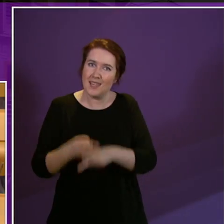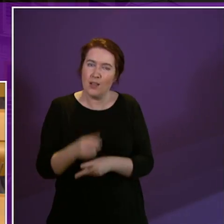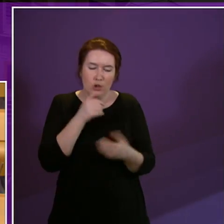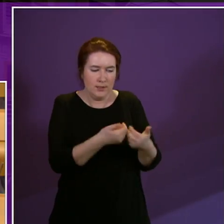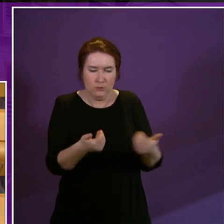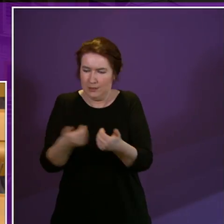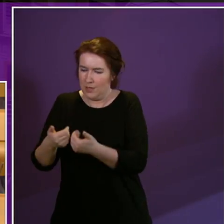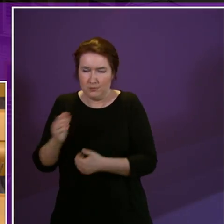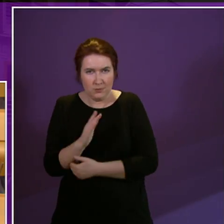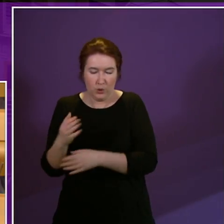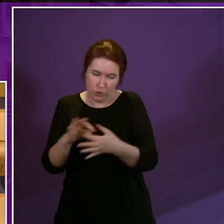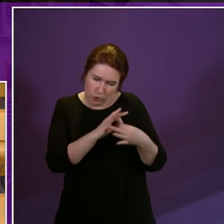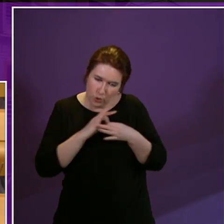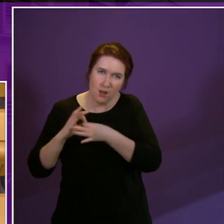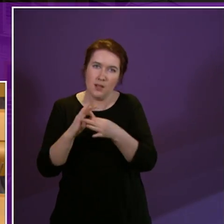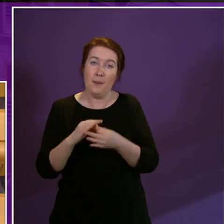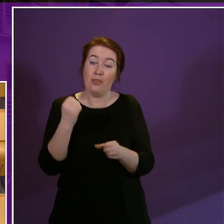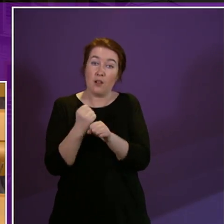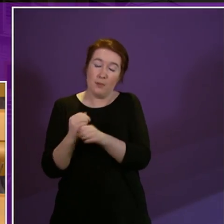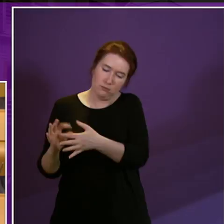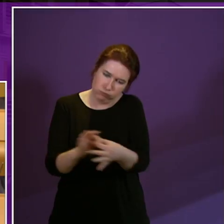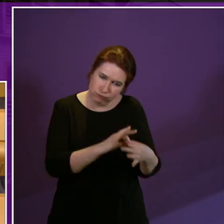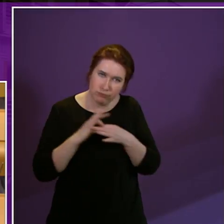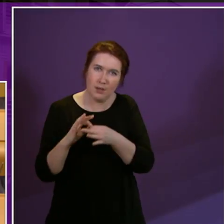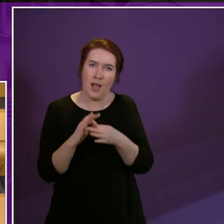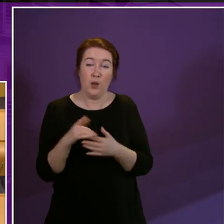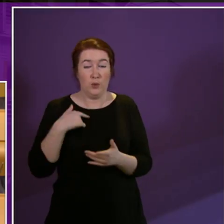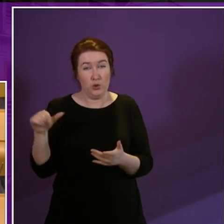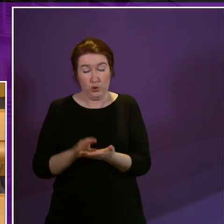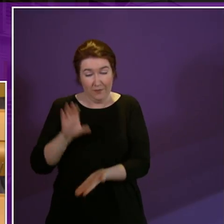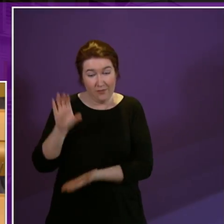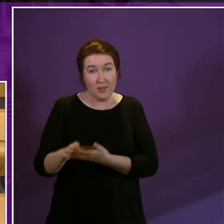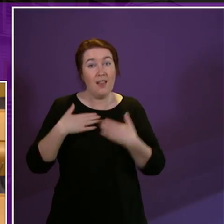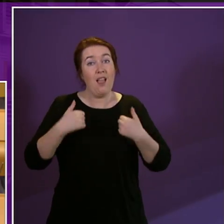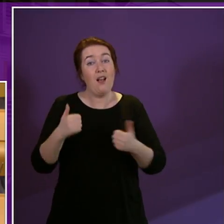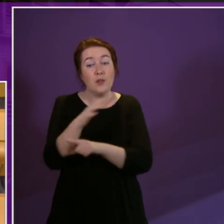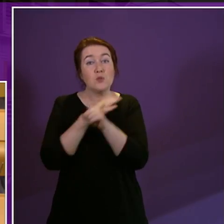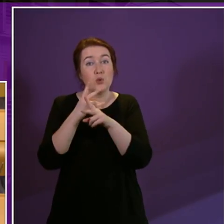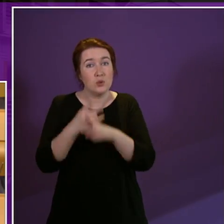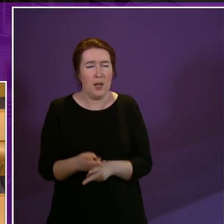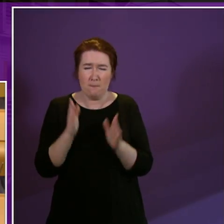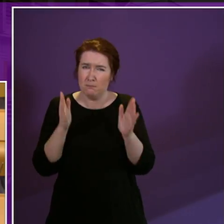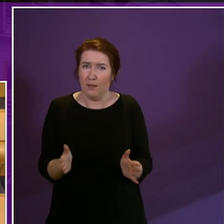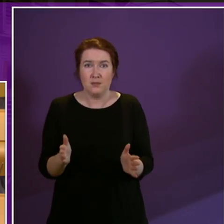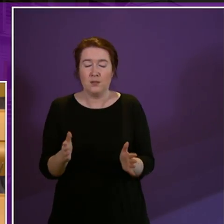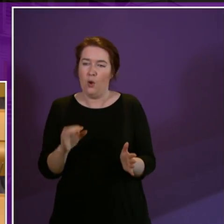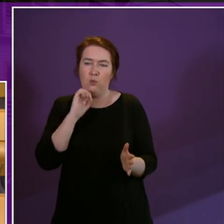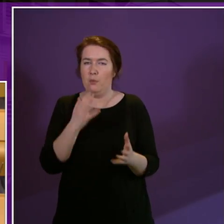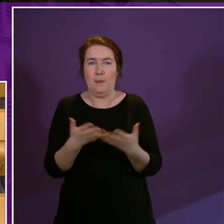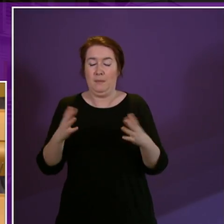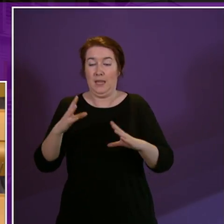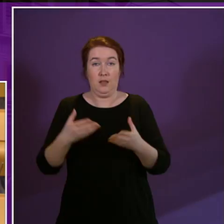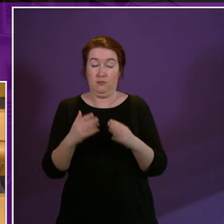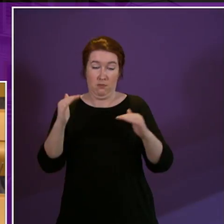joined up government and unless we fund health and social care then there will be a massive gap there and disabled